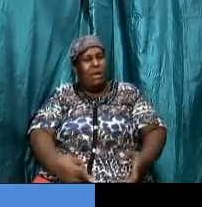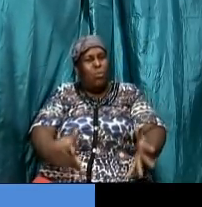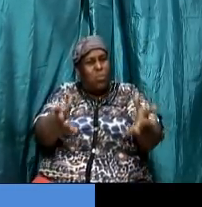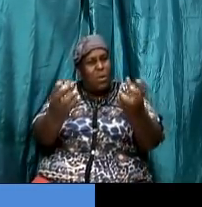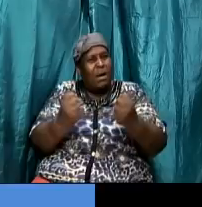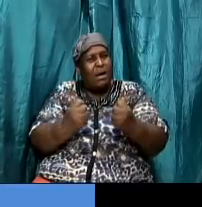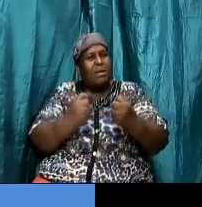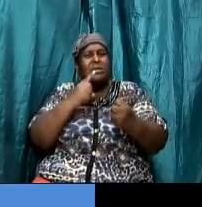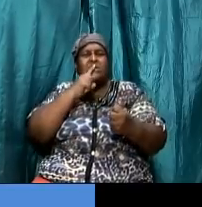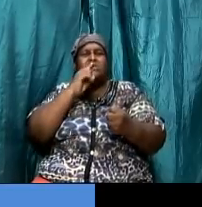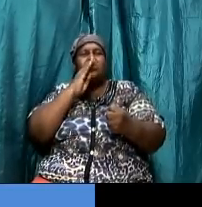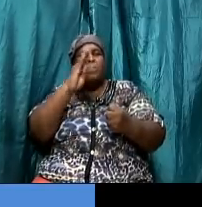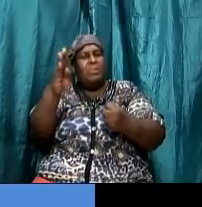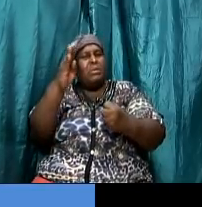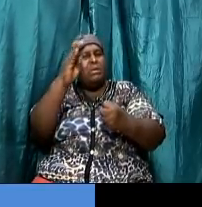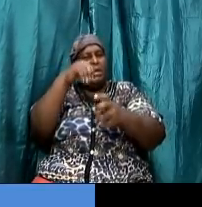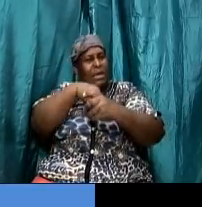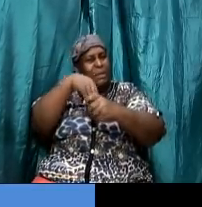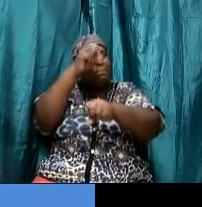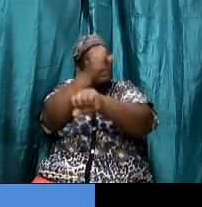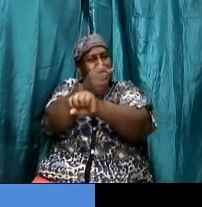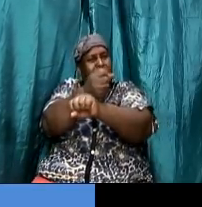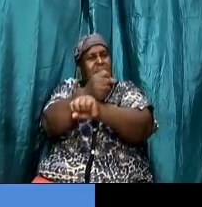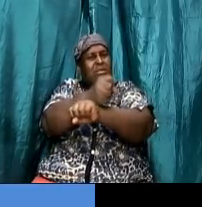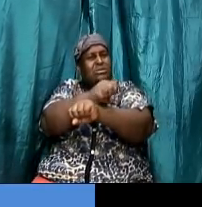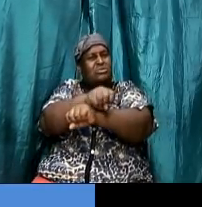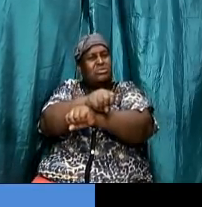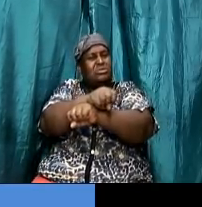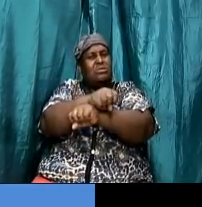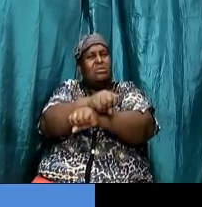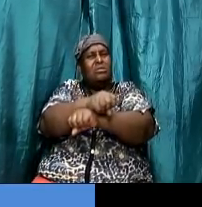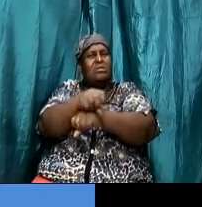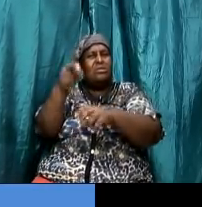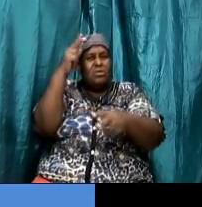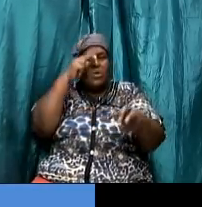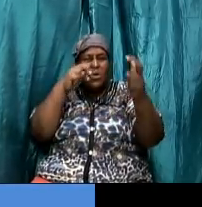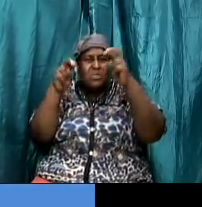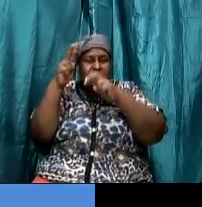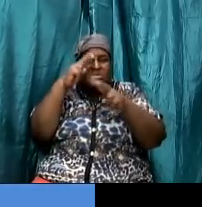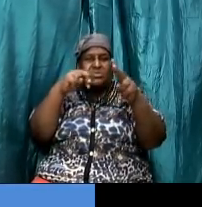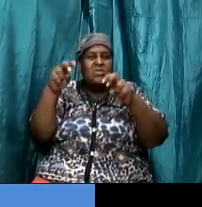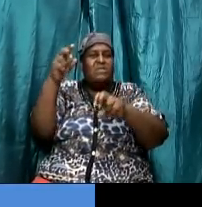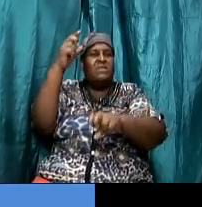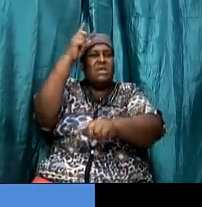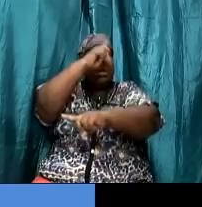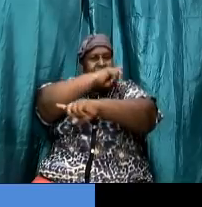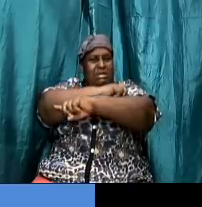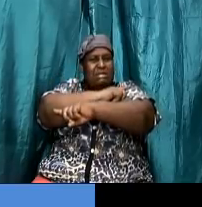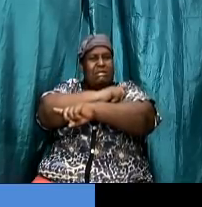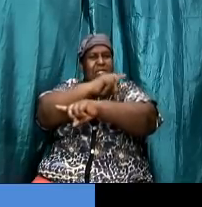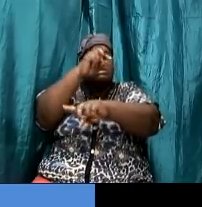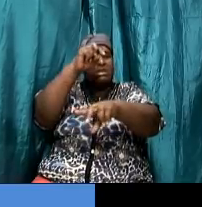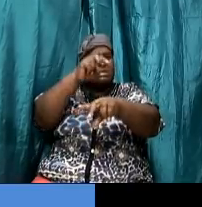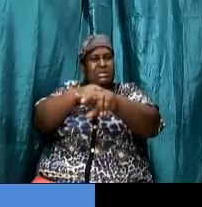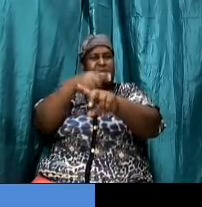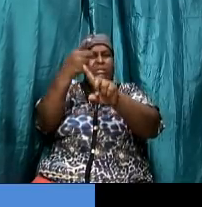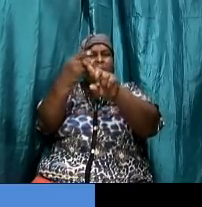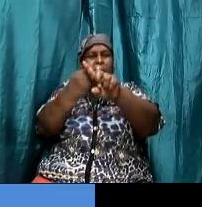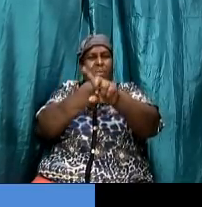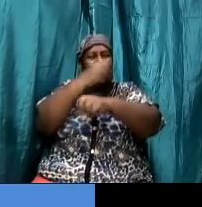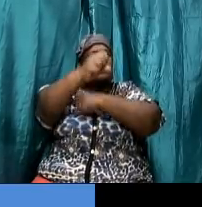bondage him say you observe days and months and times and years and we said before